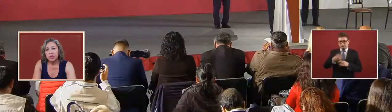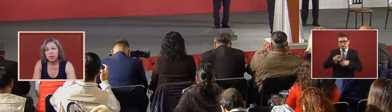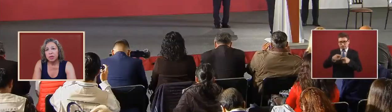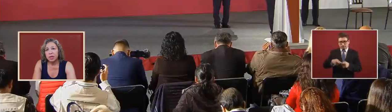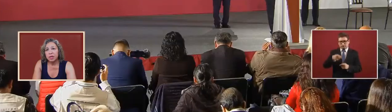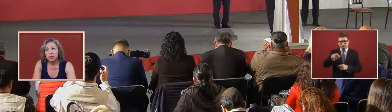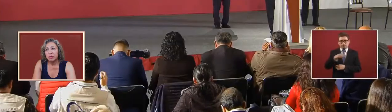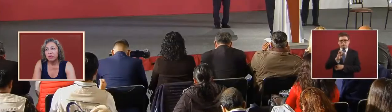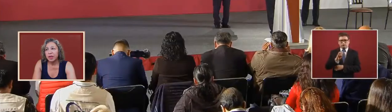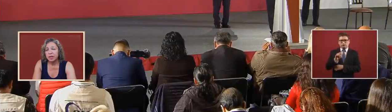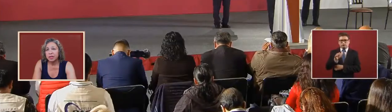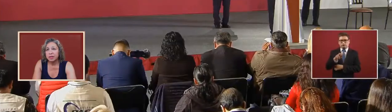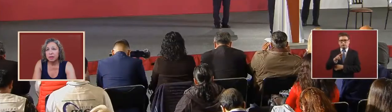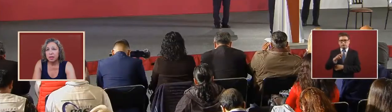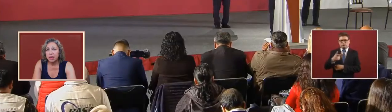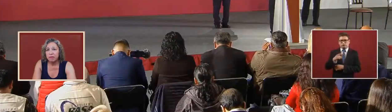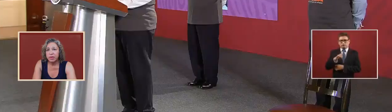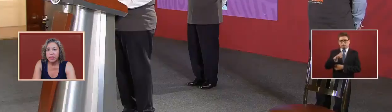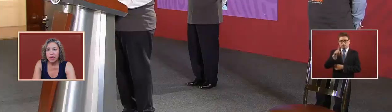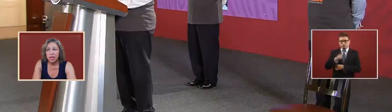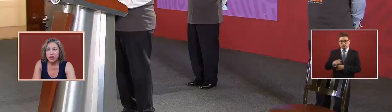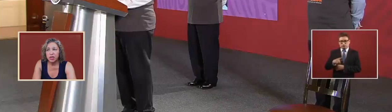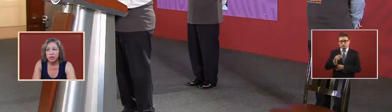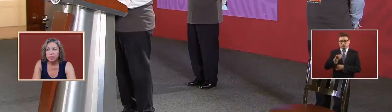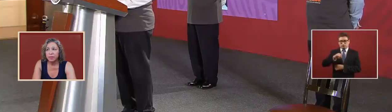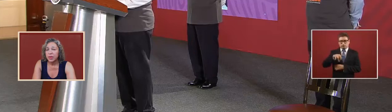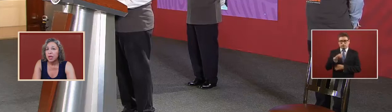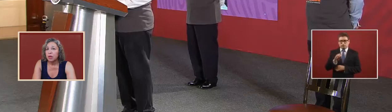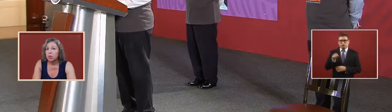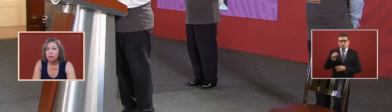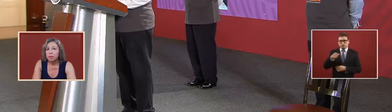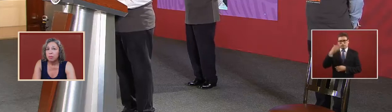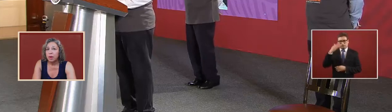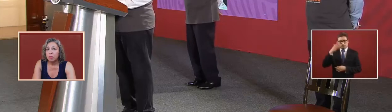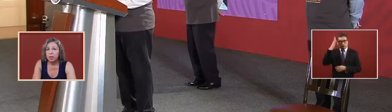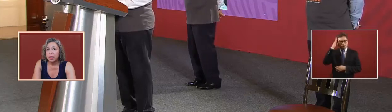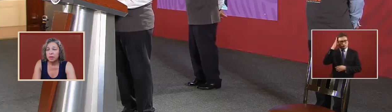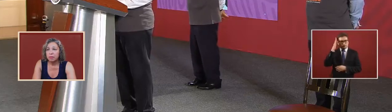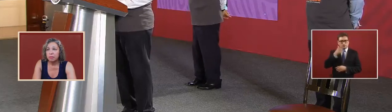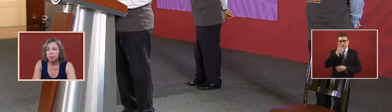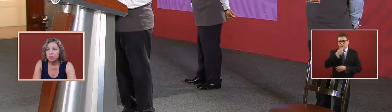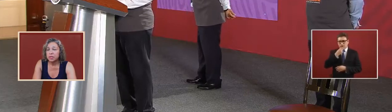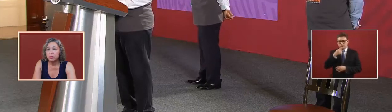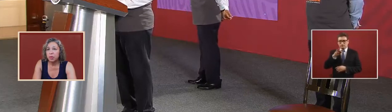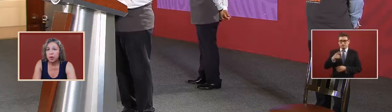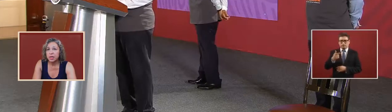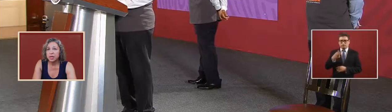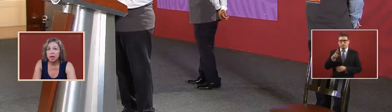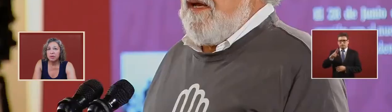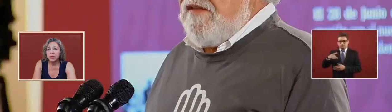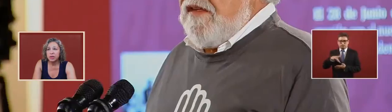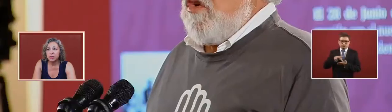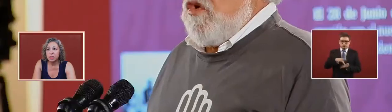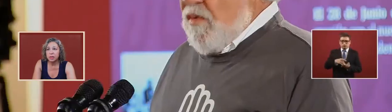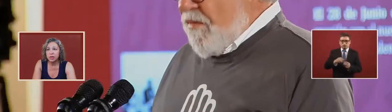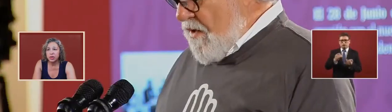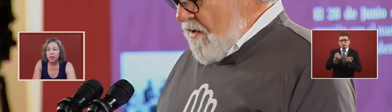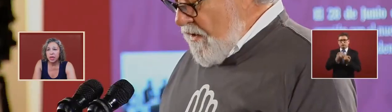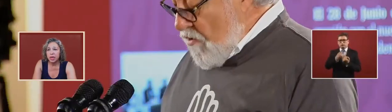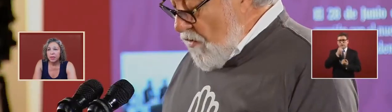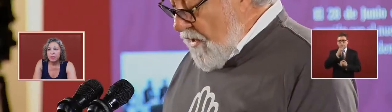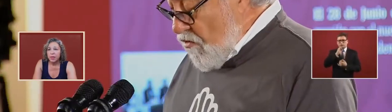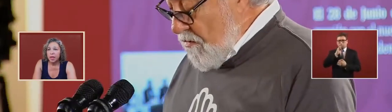took into effect the investigation with the with the support of the district